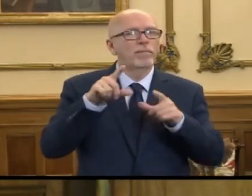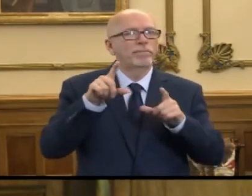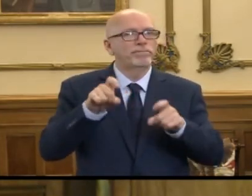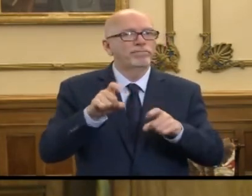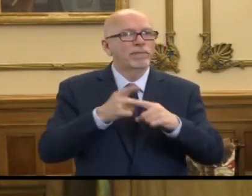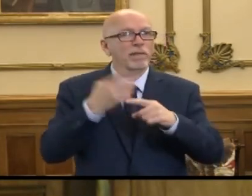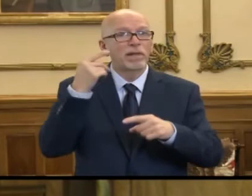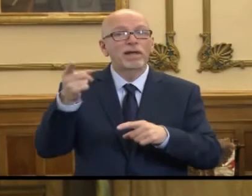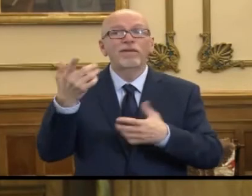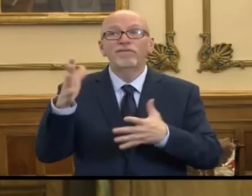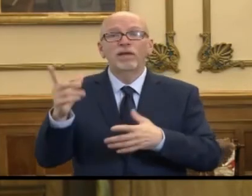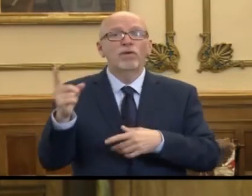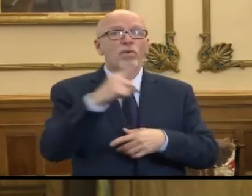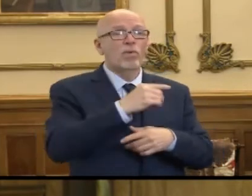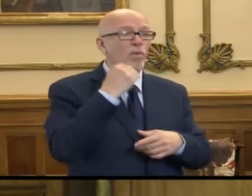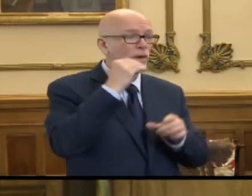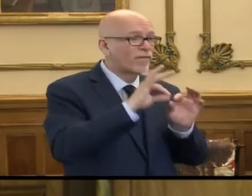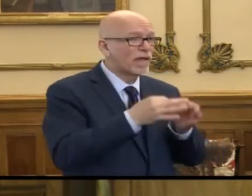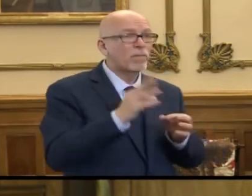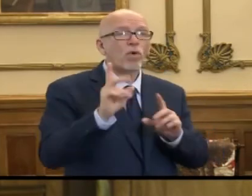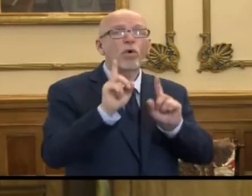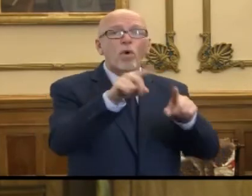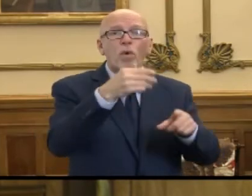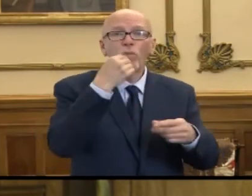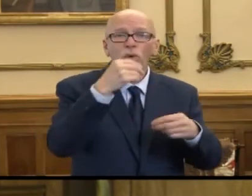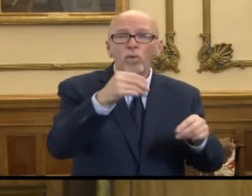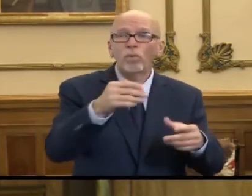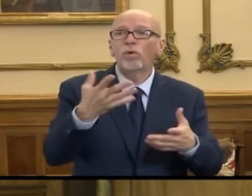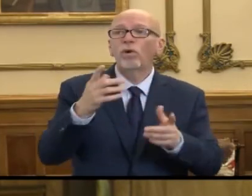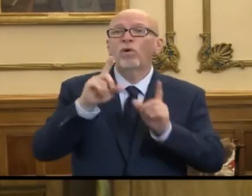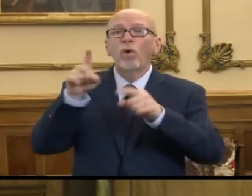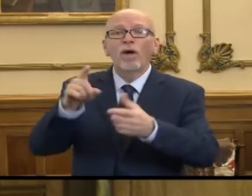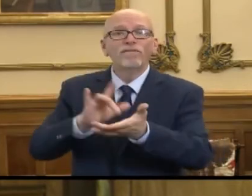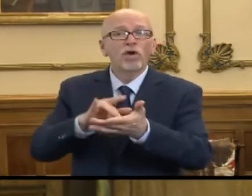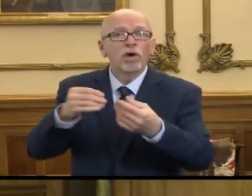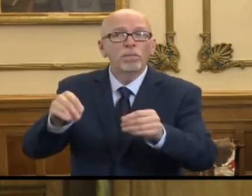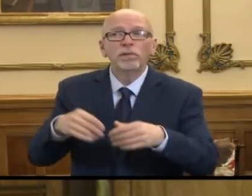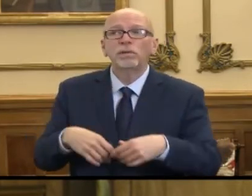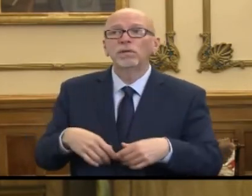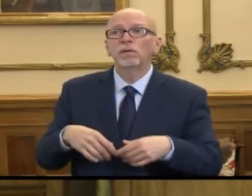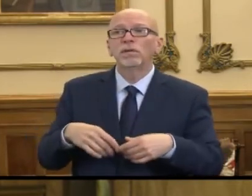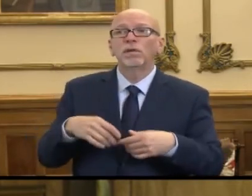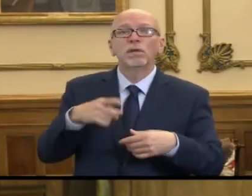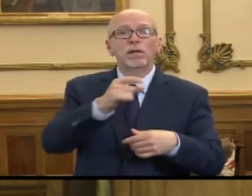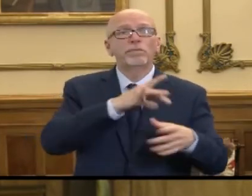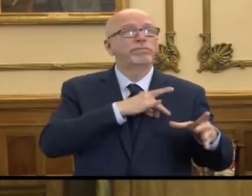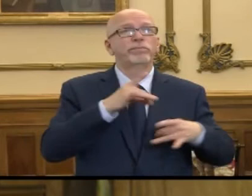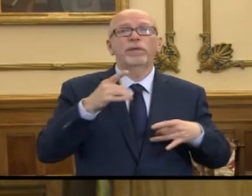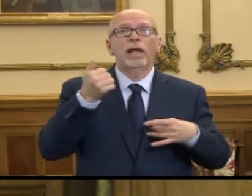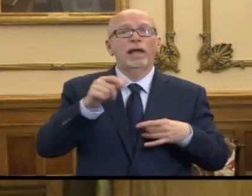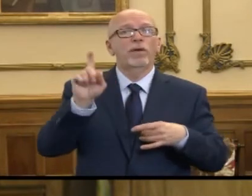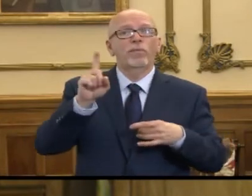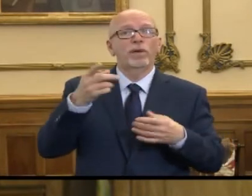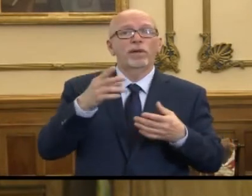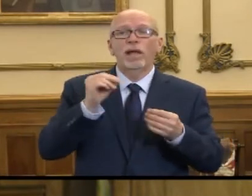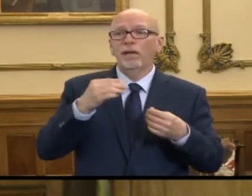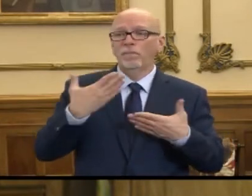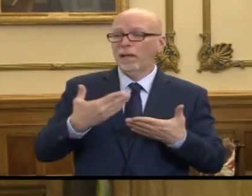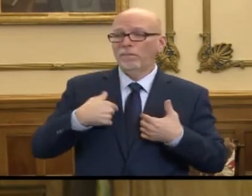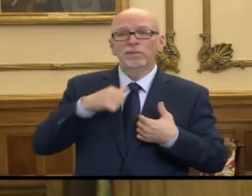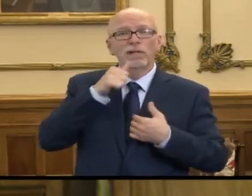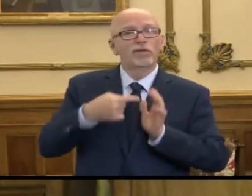because they go home to their families. They go to the grocery store. They go to the pharmacy. They can pick it up and be basically very asymptomatic